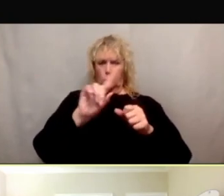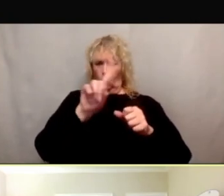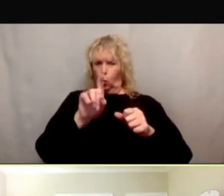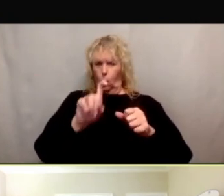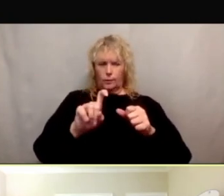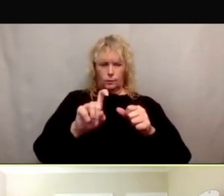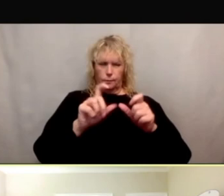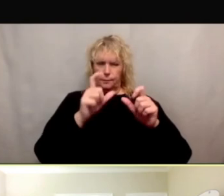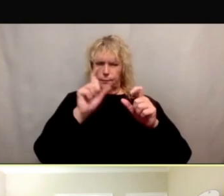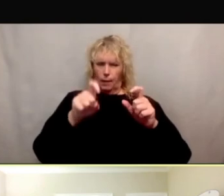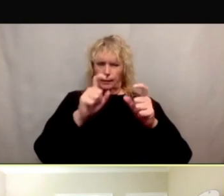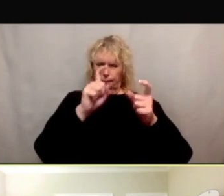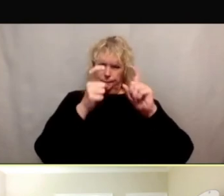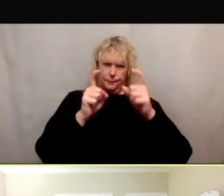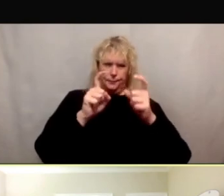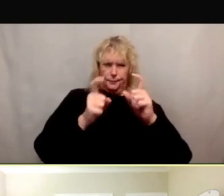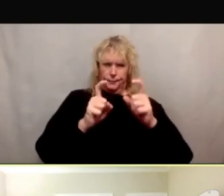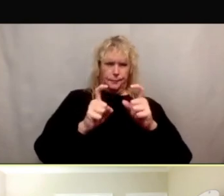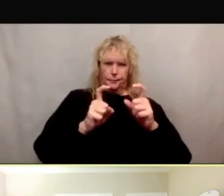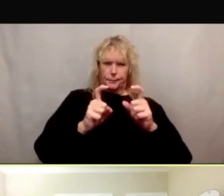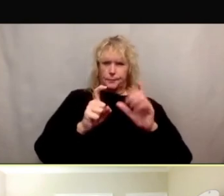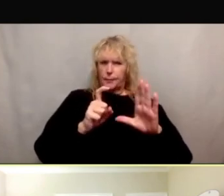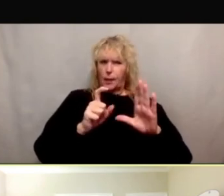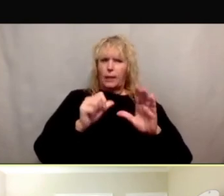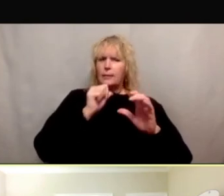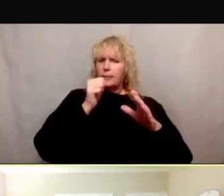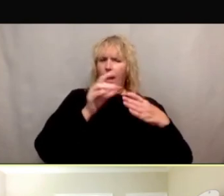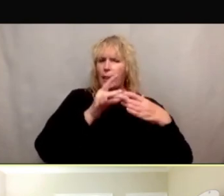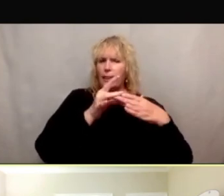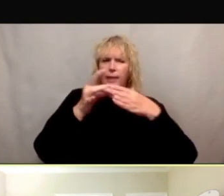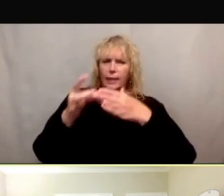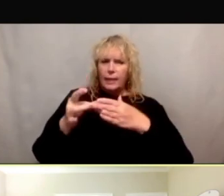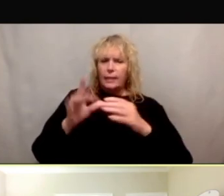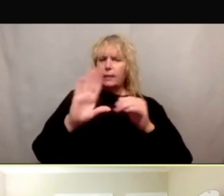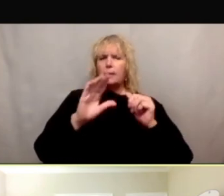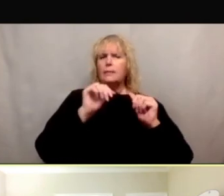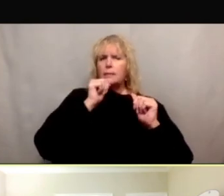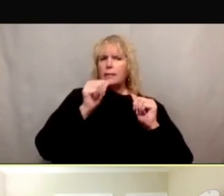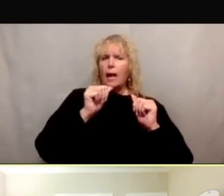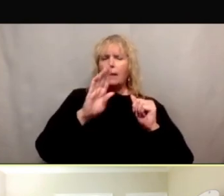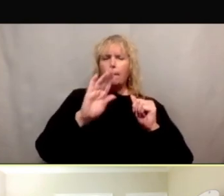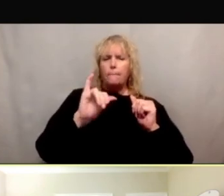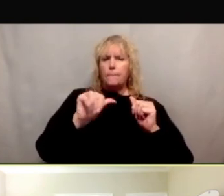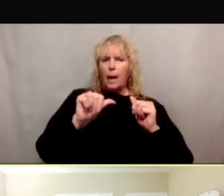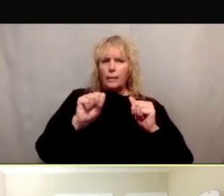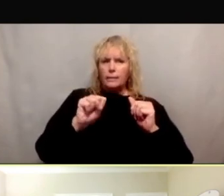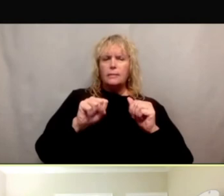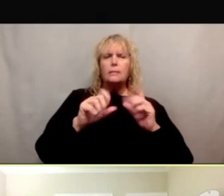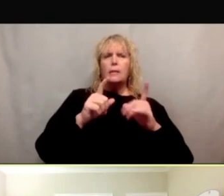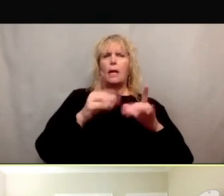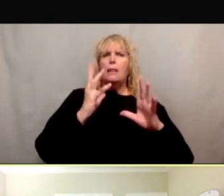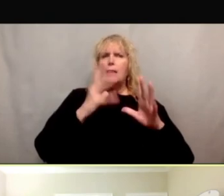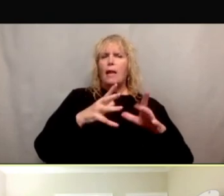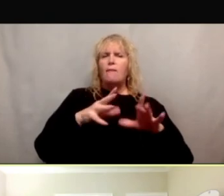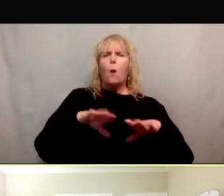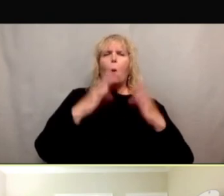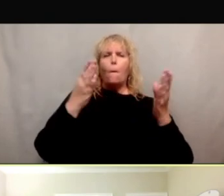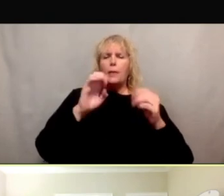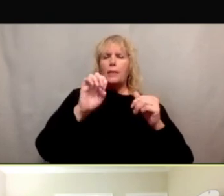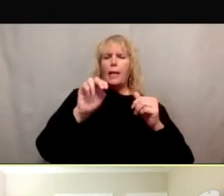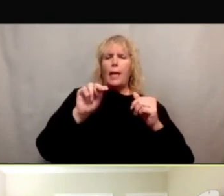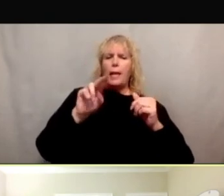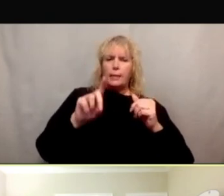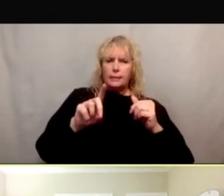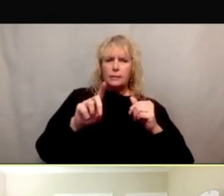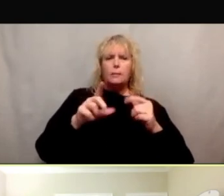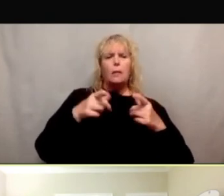way that is not leading, that is not biased, that is so open ended, that it provides the opportunity for the participant